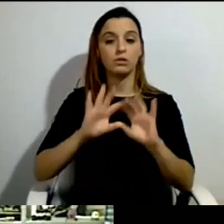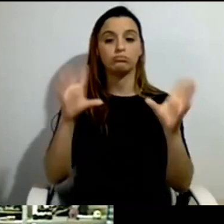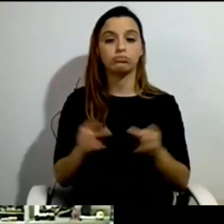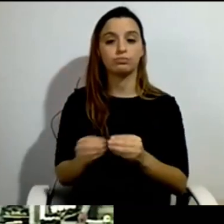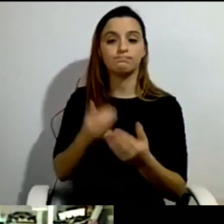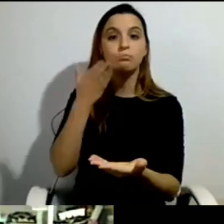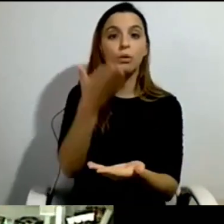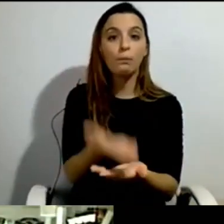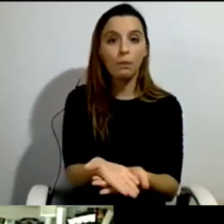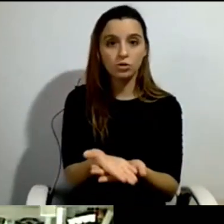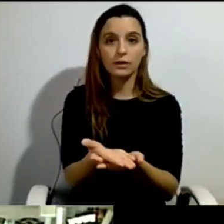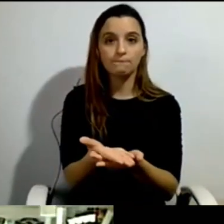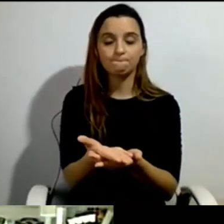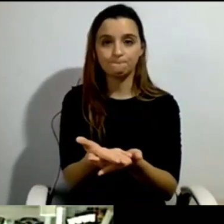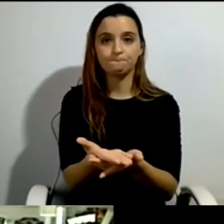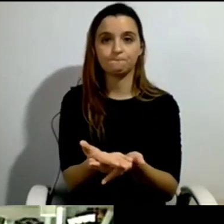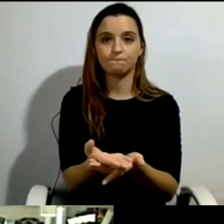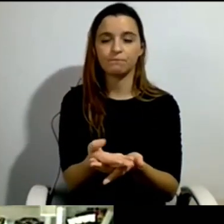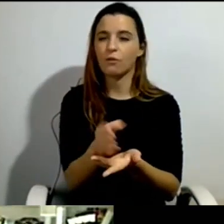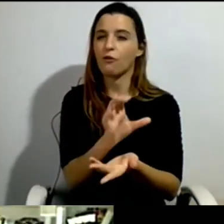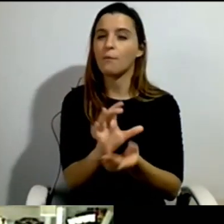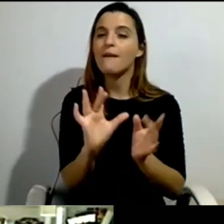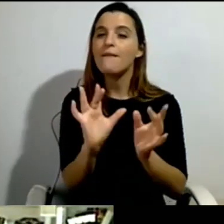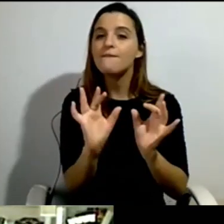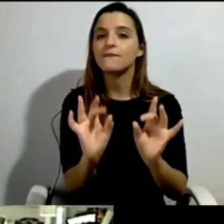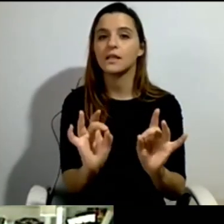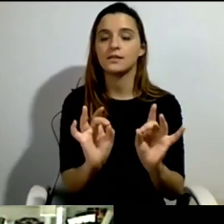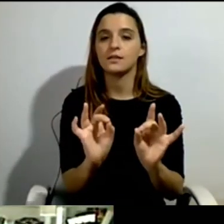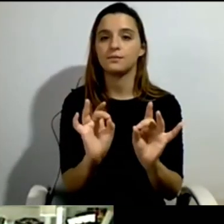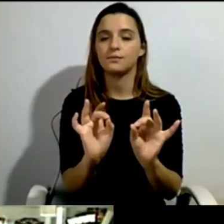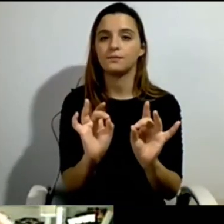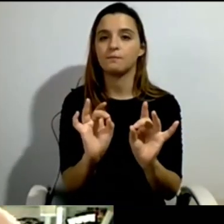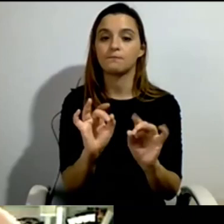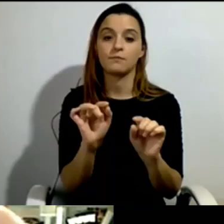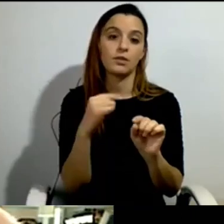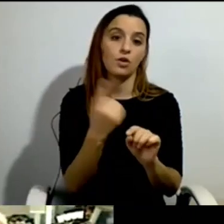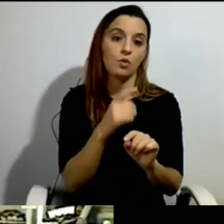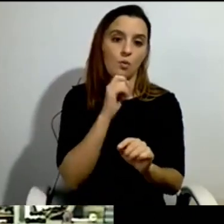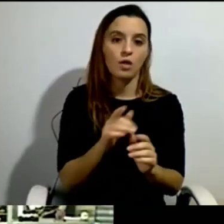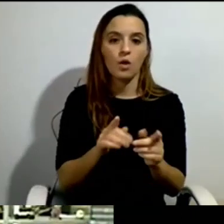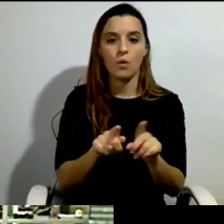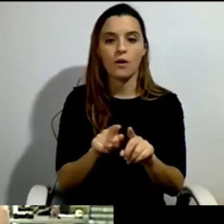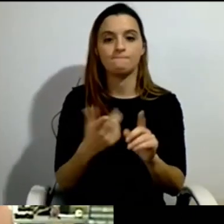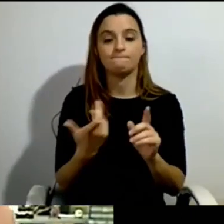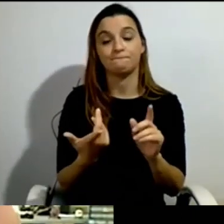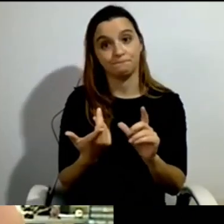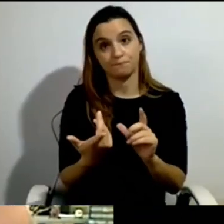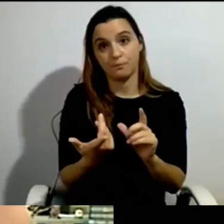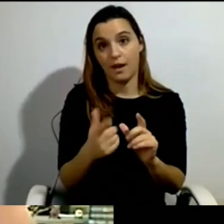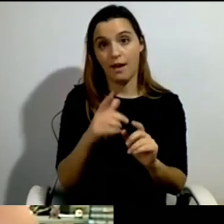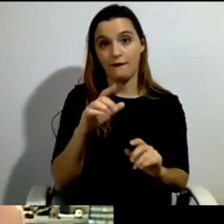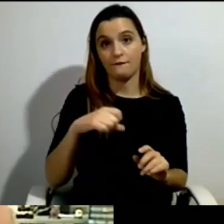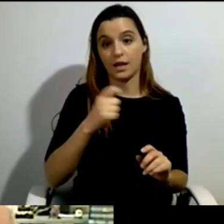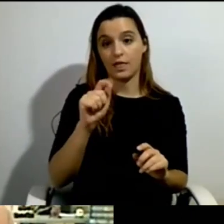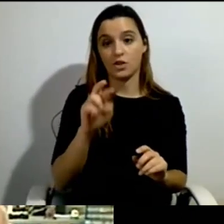had put into an Excel spreadsheet so that it was ready. It could be used, it could be tried, it could